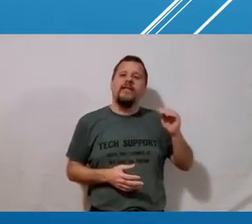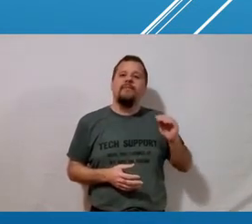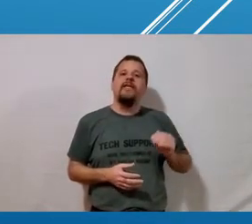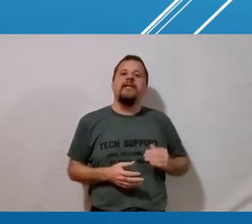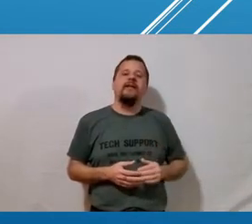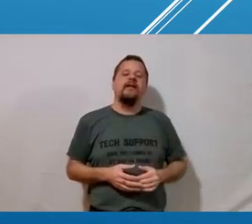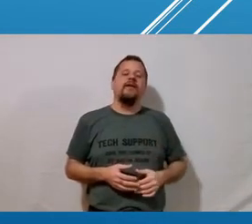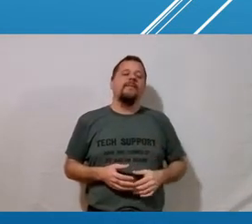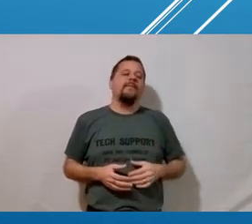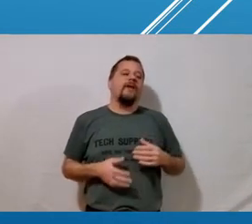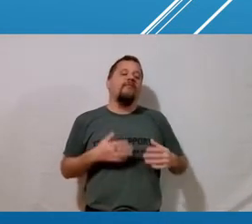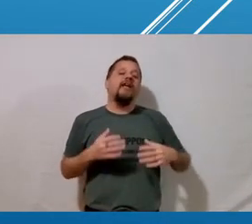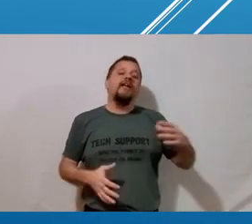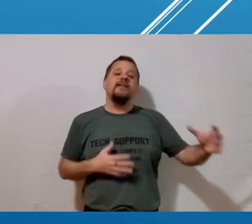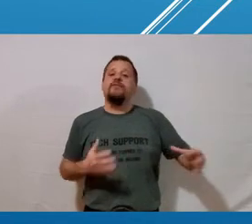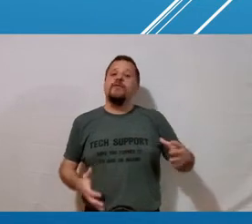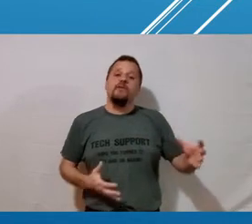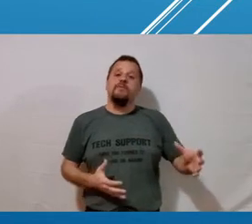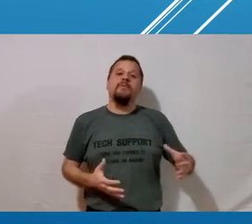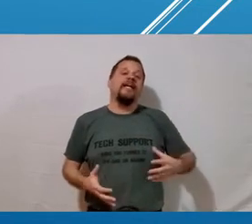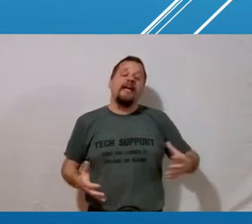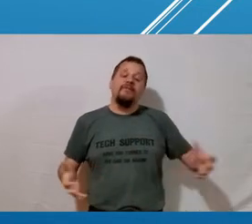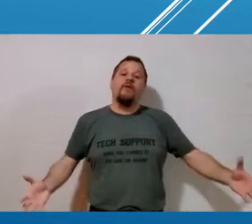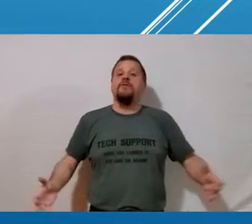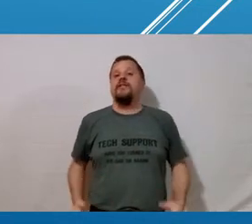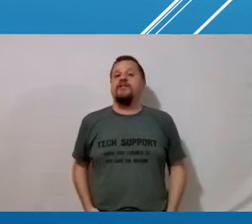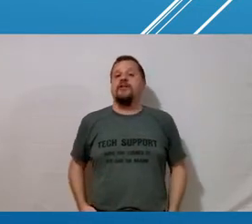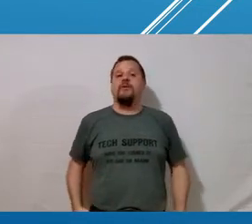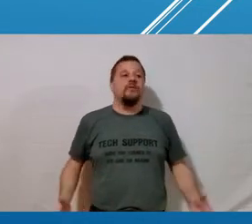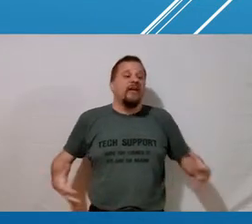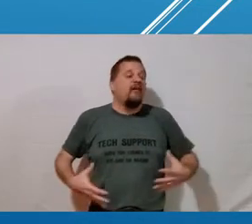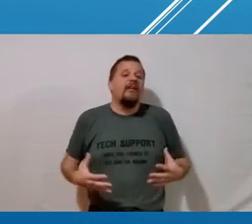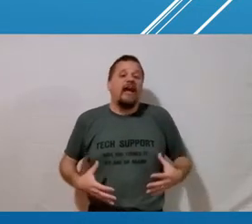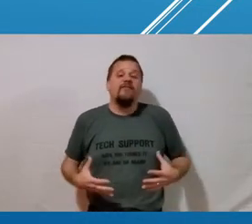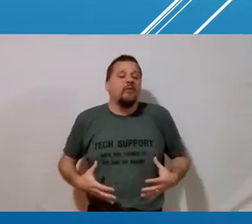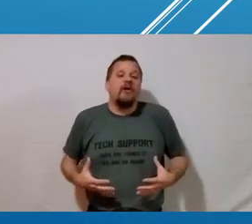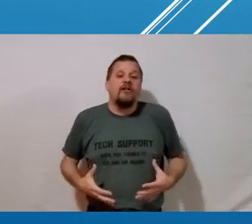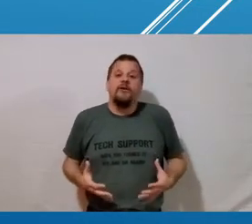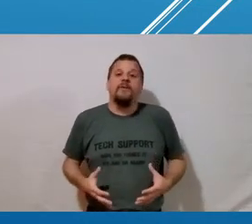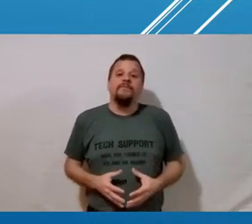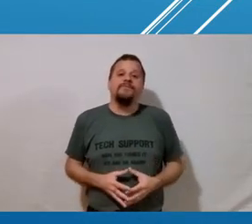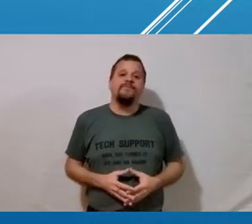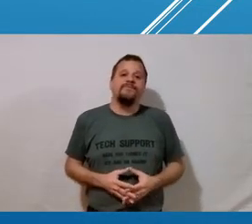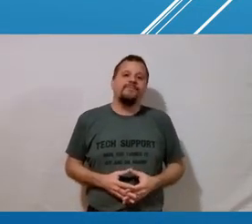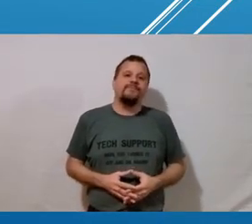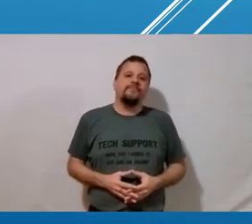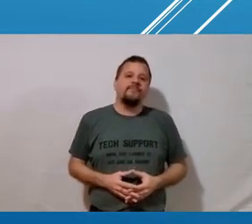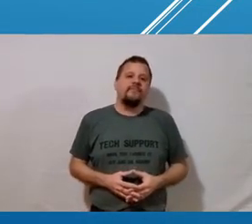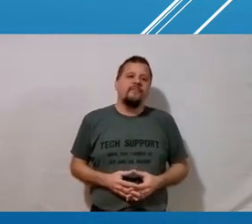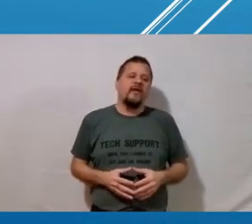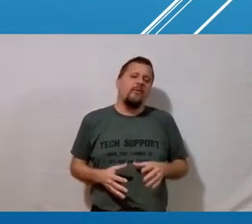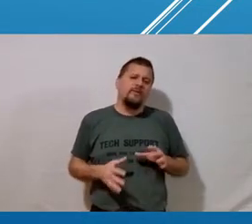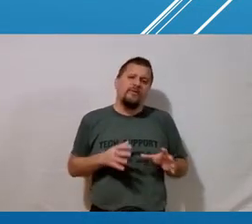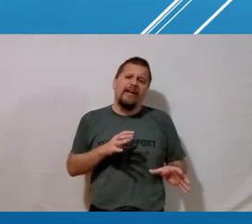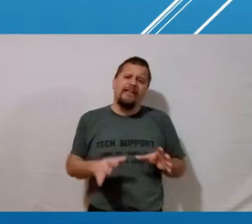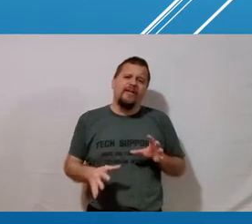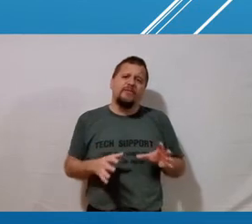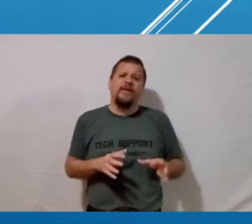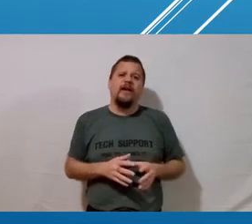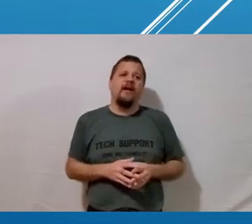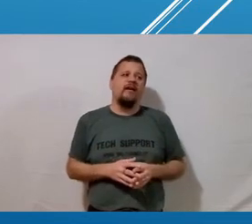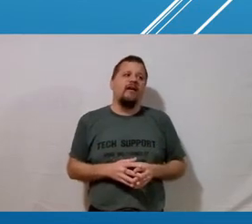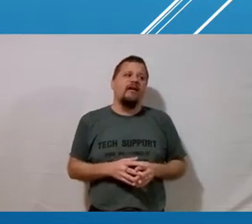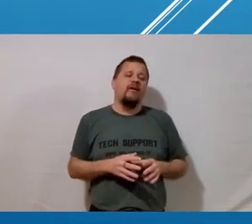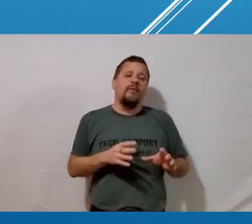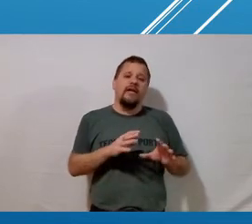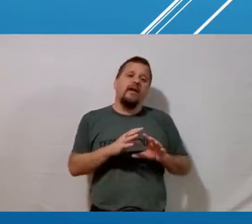back on that what could that be and recognize that for those people they have their own set of trigger words and we all have them are all human and once we